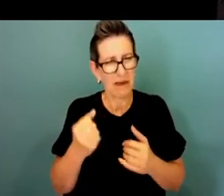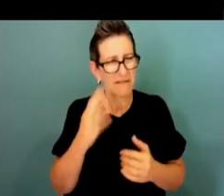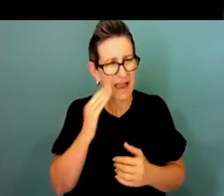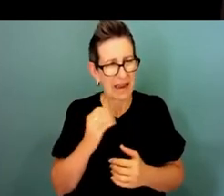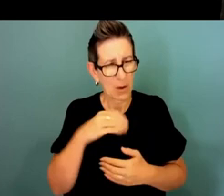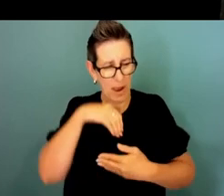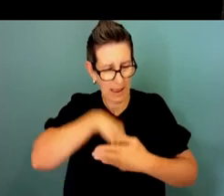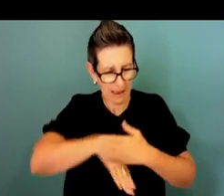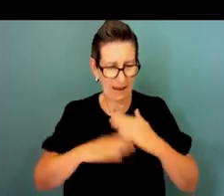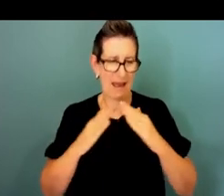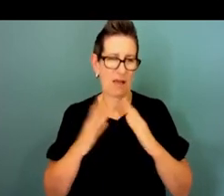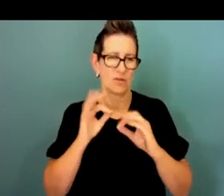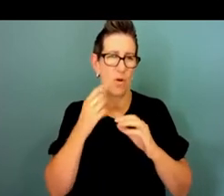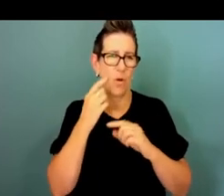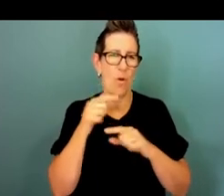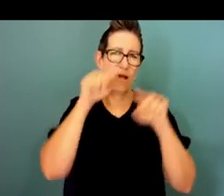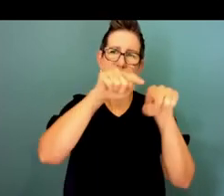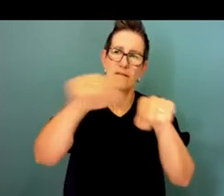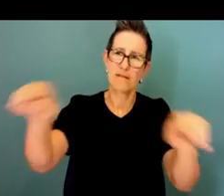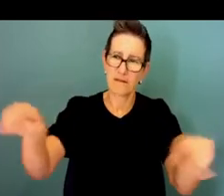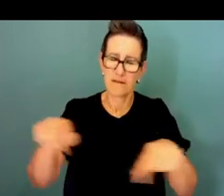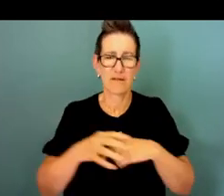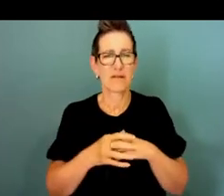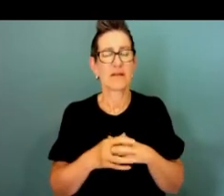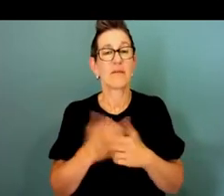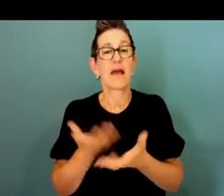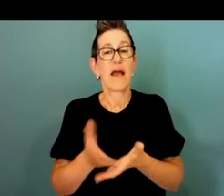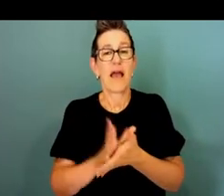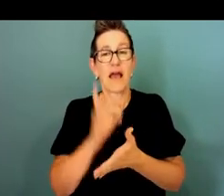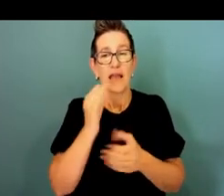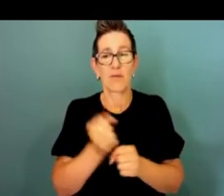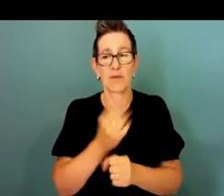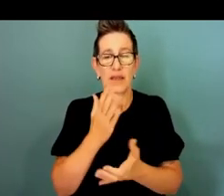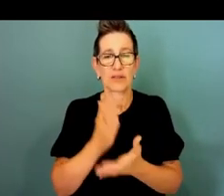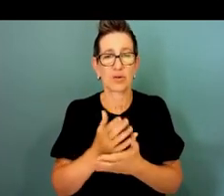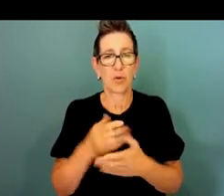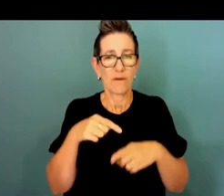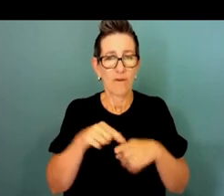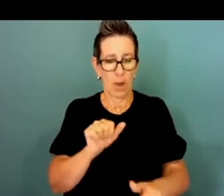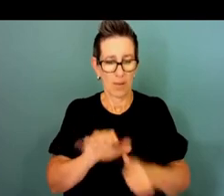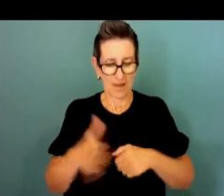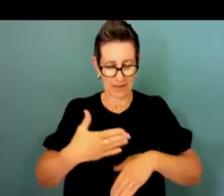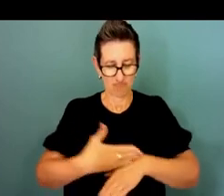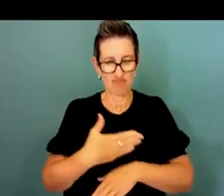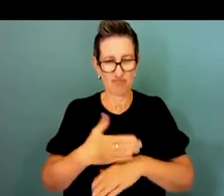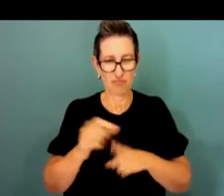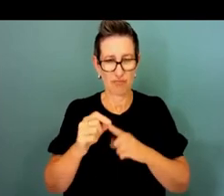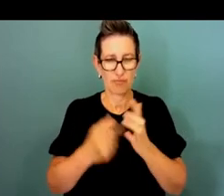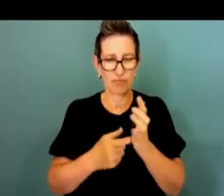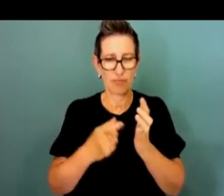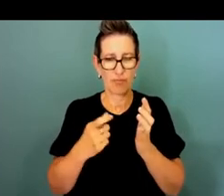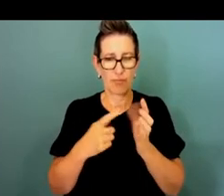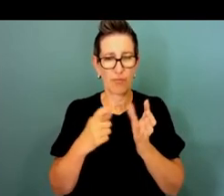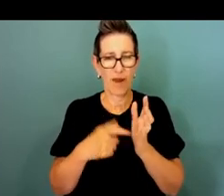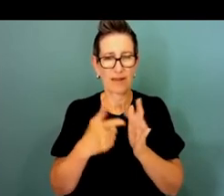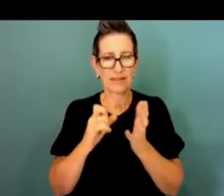as the point Rachel was making how do you make sure that you've got best practice in terms of your contracting with consultants and how